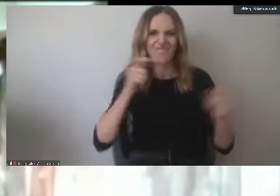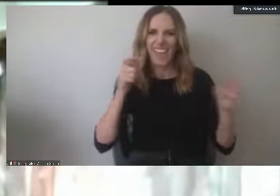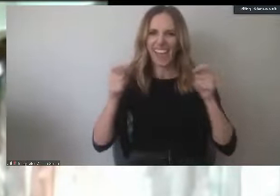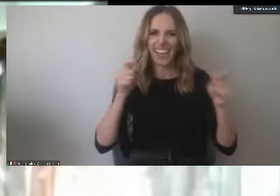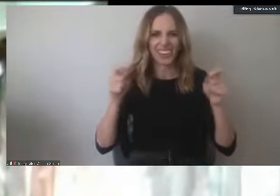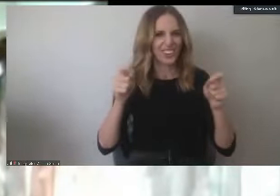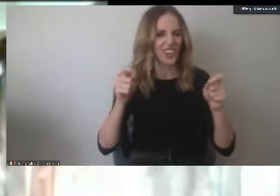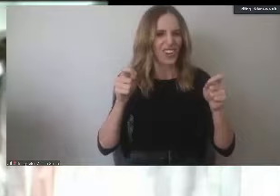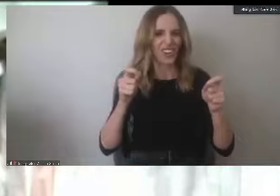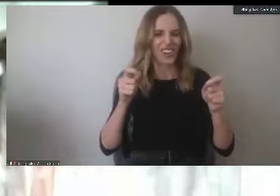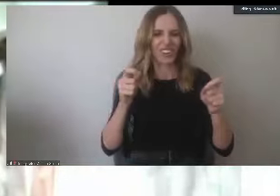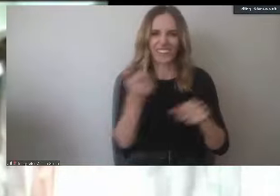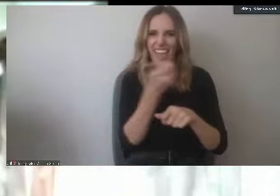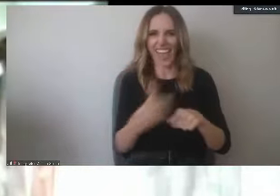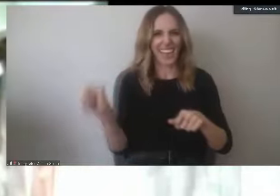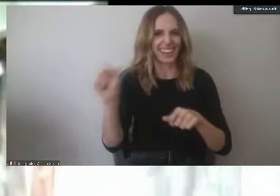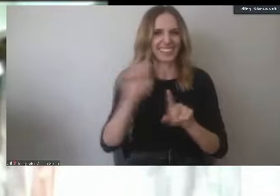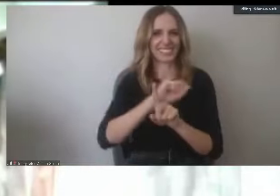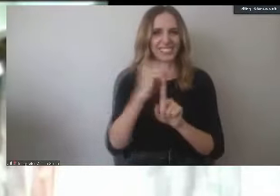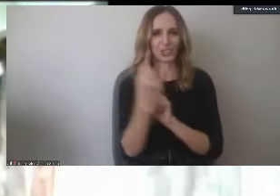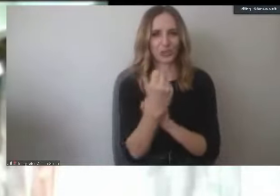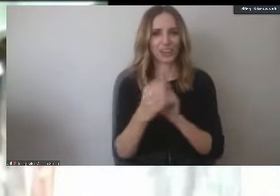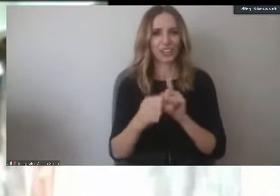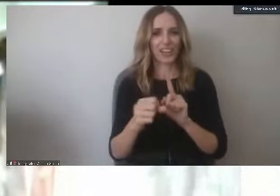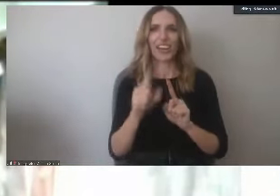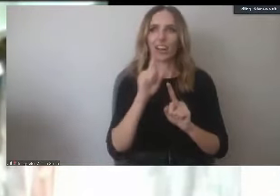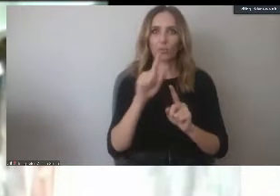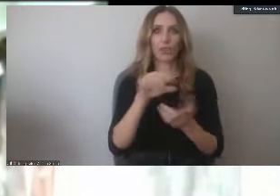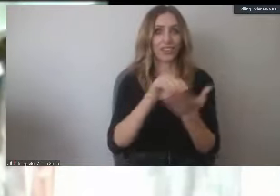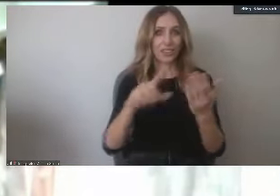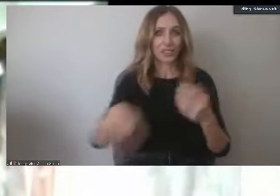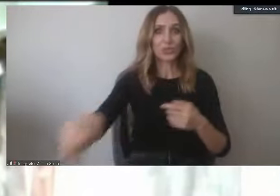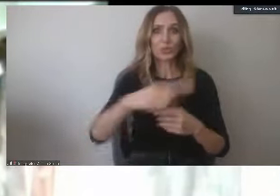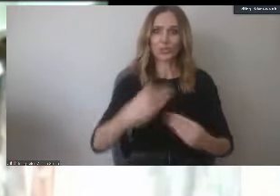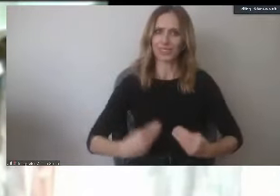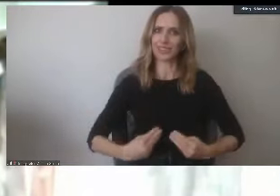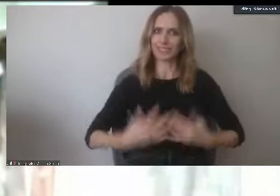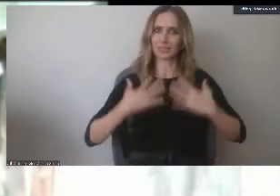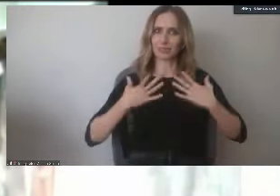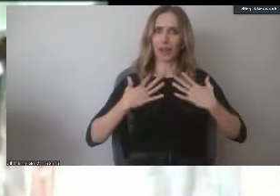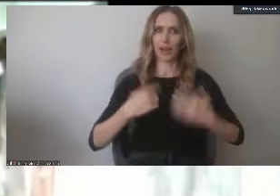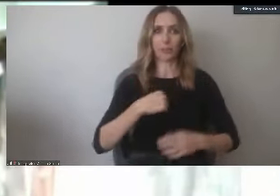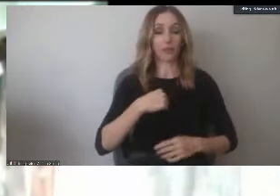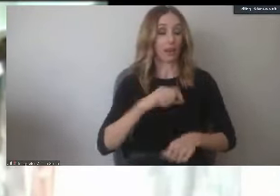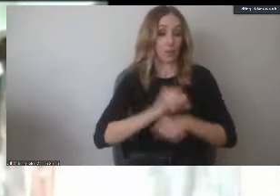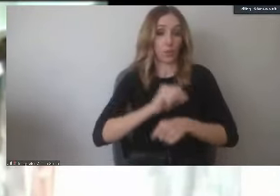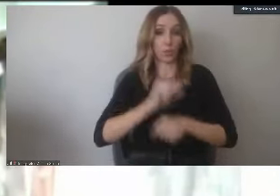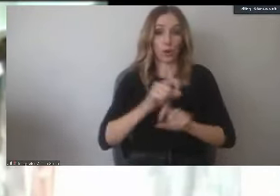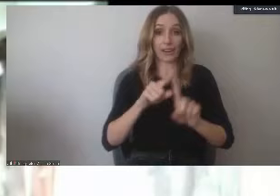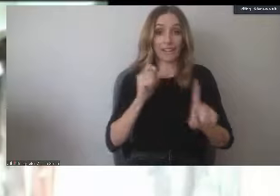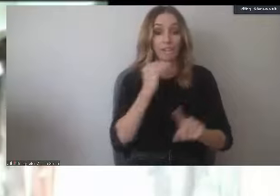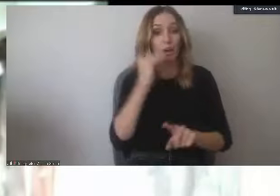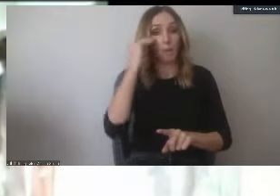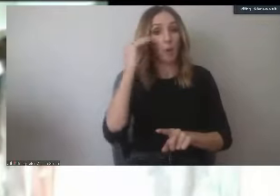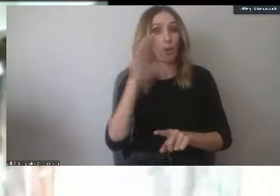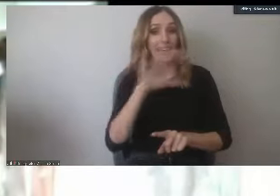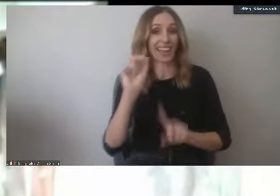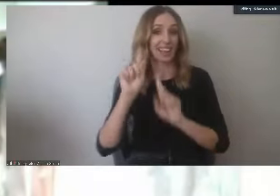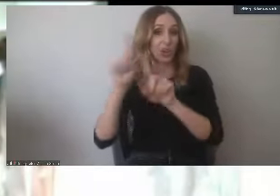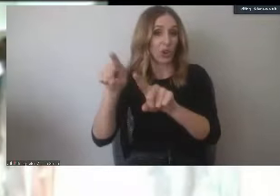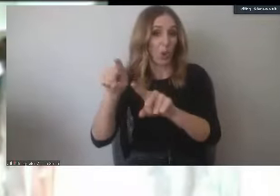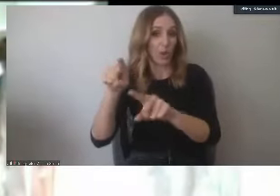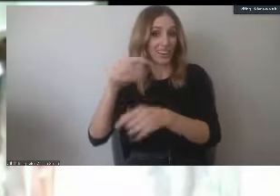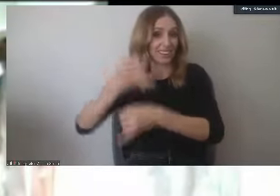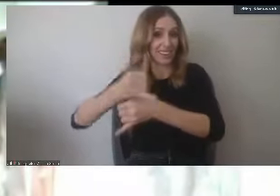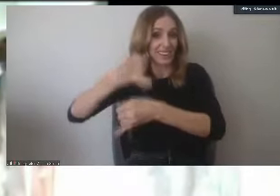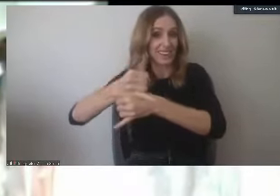situation, and our students truly have inspired me personally. I've been working from home and going into the office, and I can only